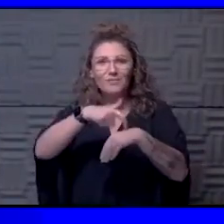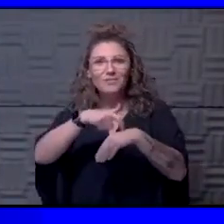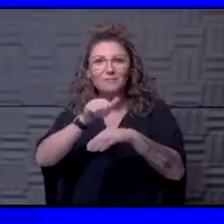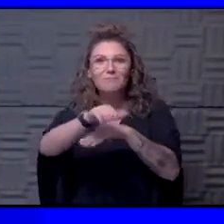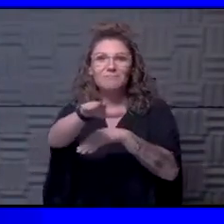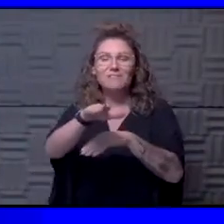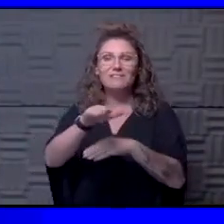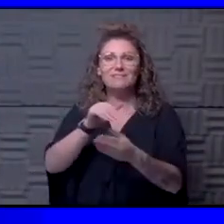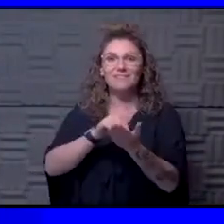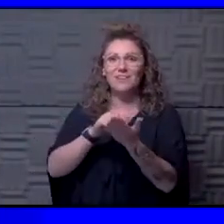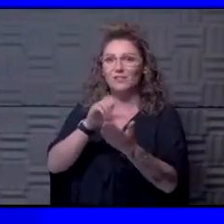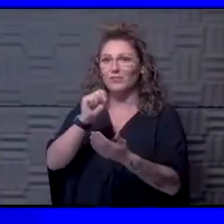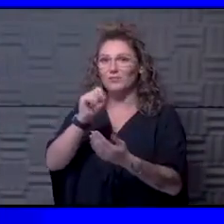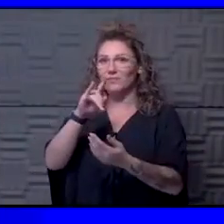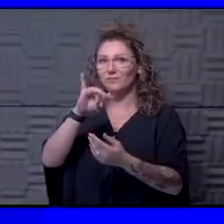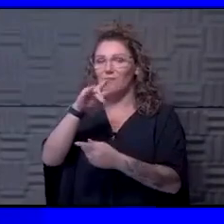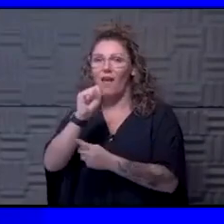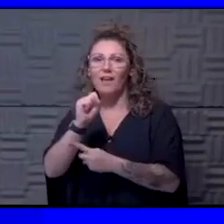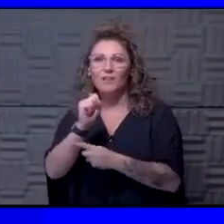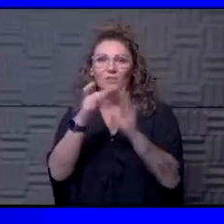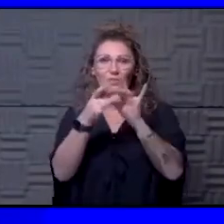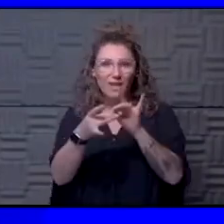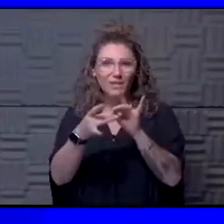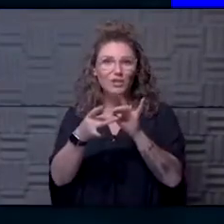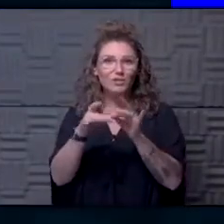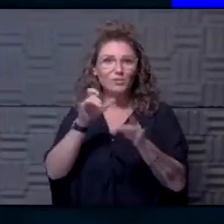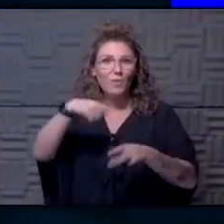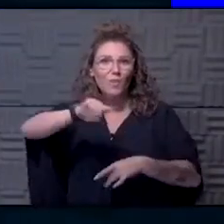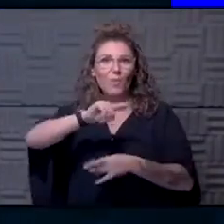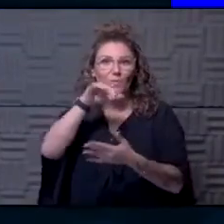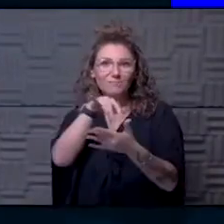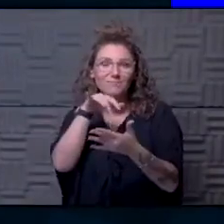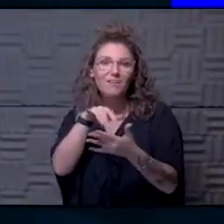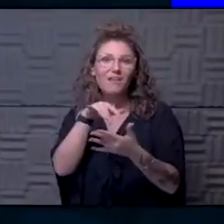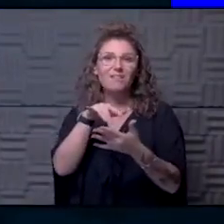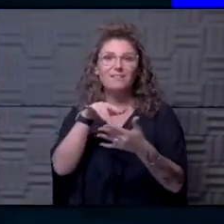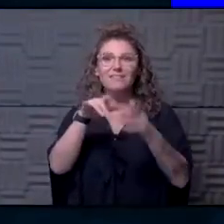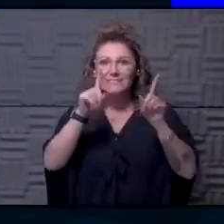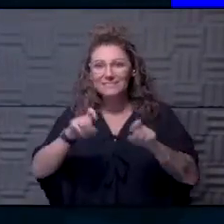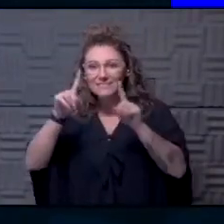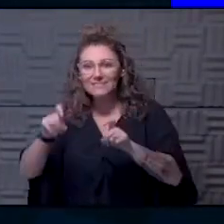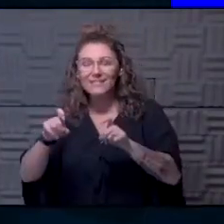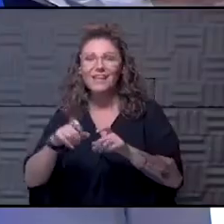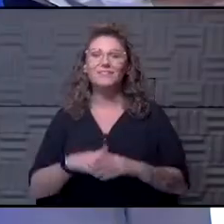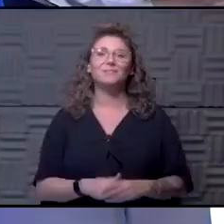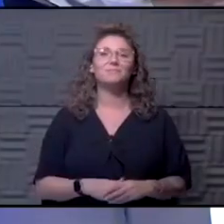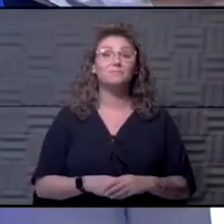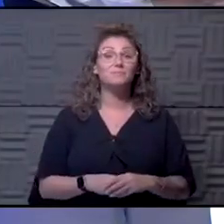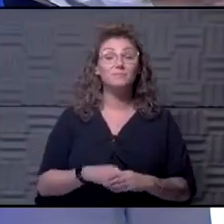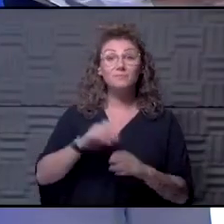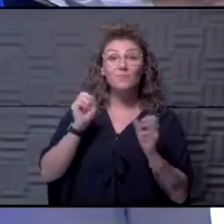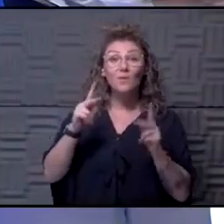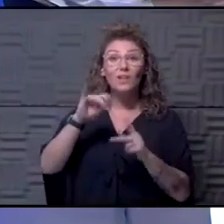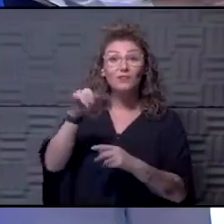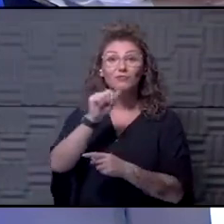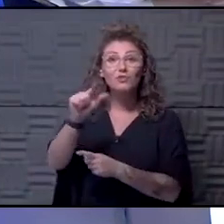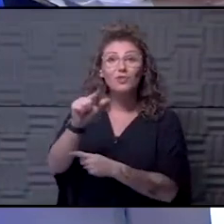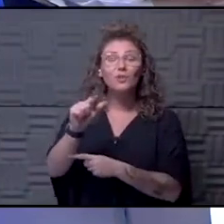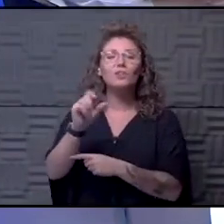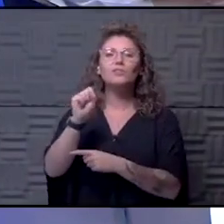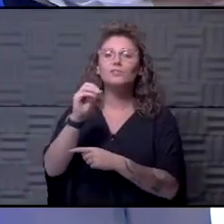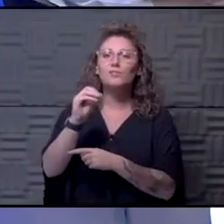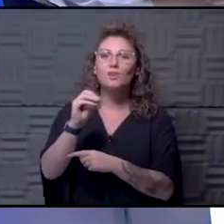Dr. Spikes in regards to those trials. So she continues to be very active in getting those going here. right. Jill? Okay, so